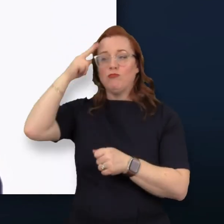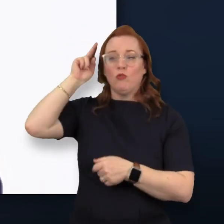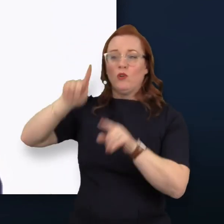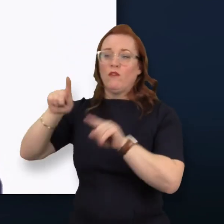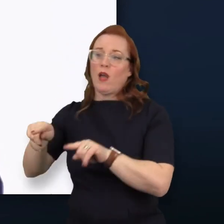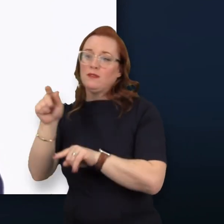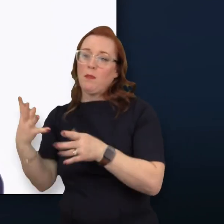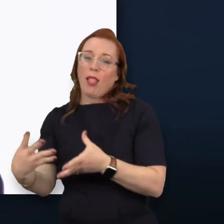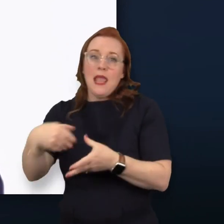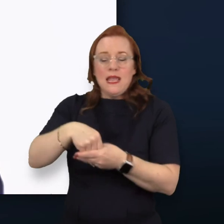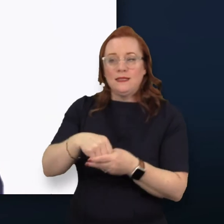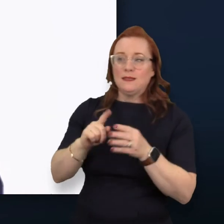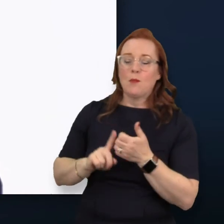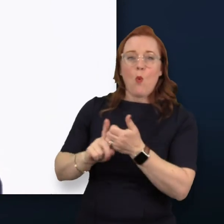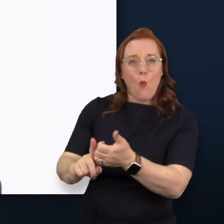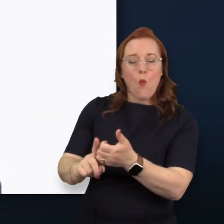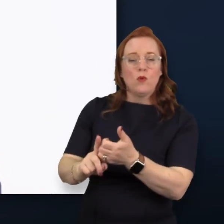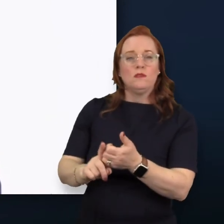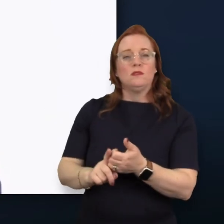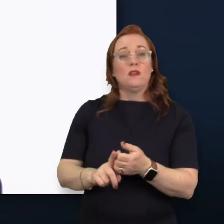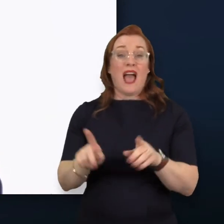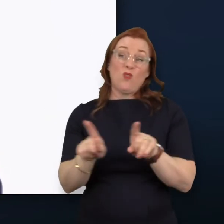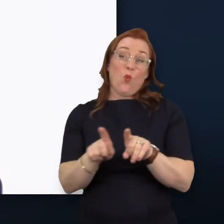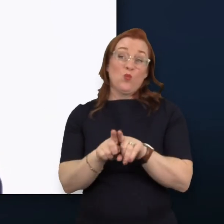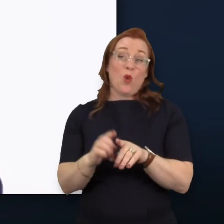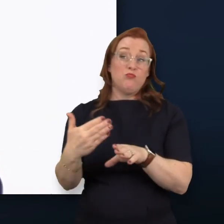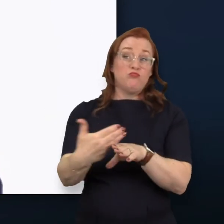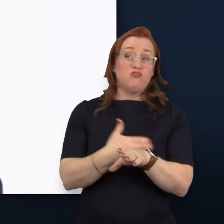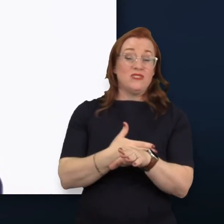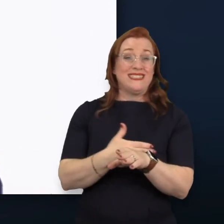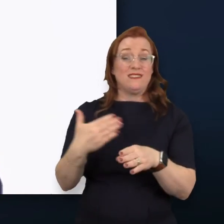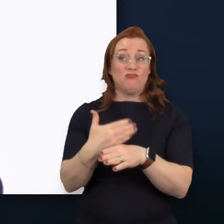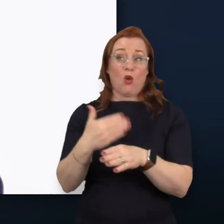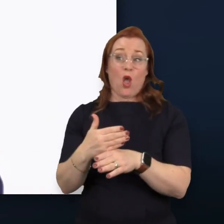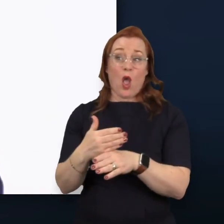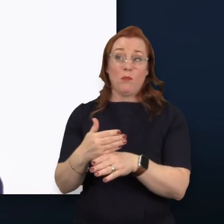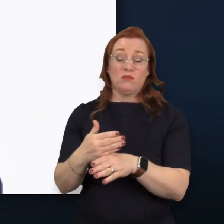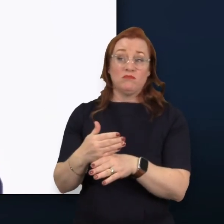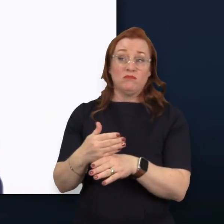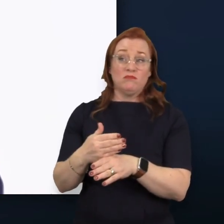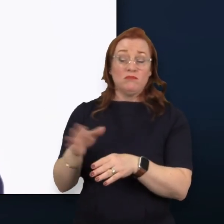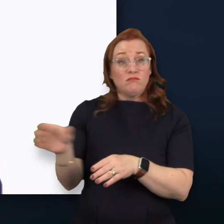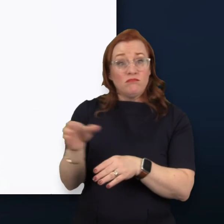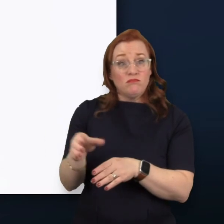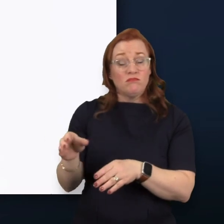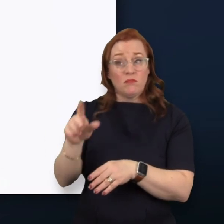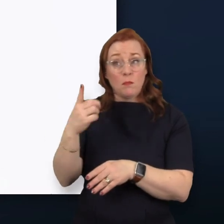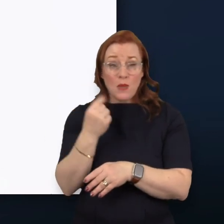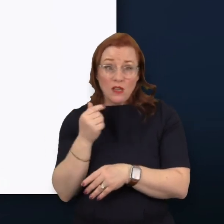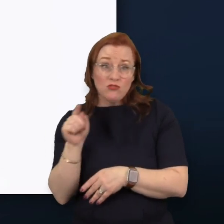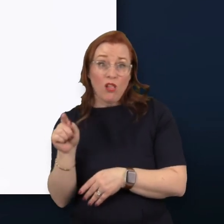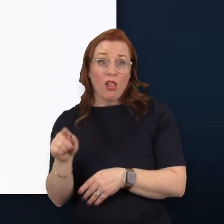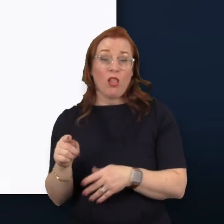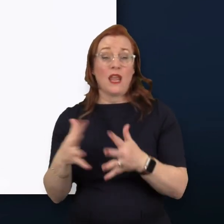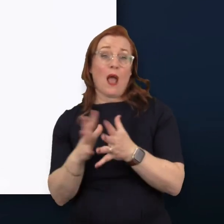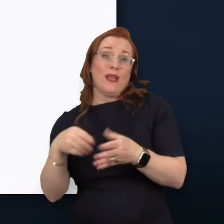colleagues and candidates and we attract into LARCH and into our industry. And as a group